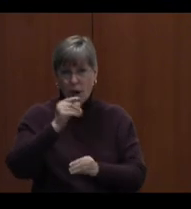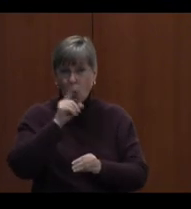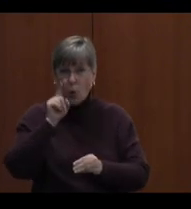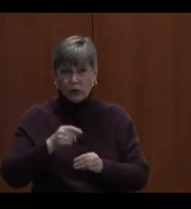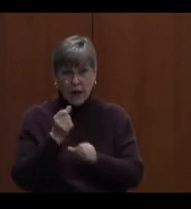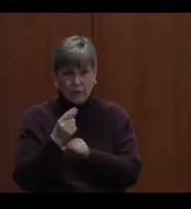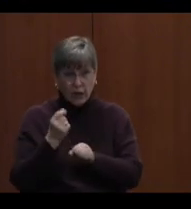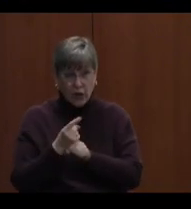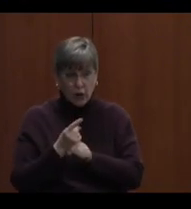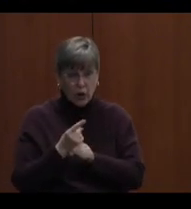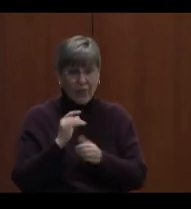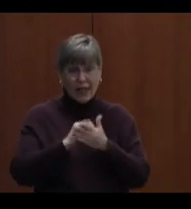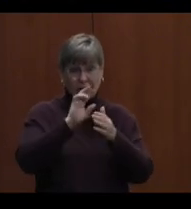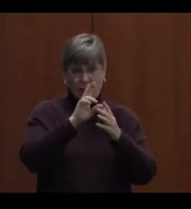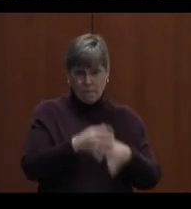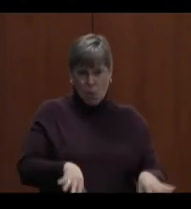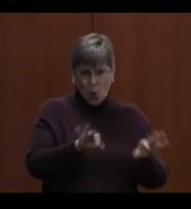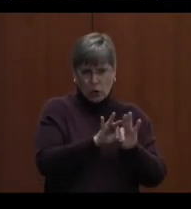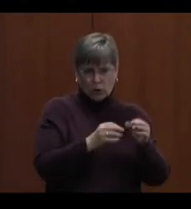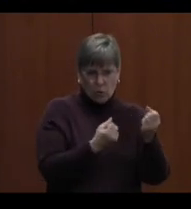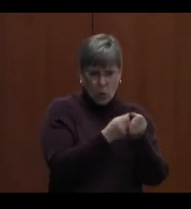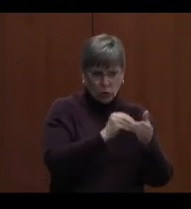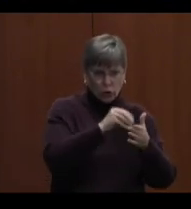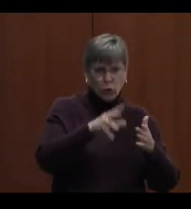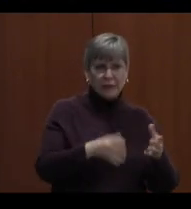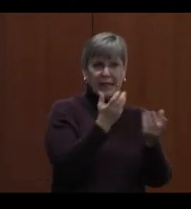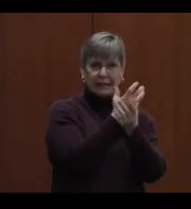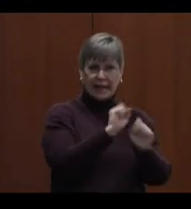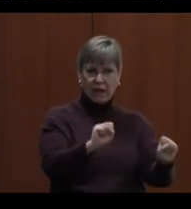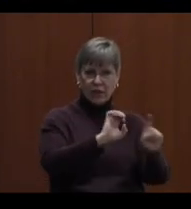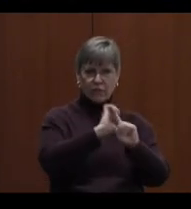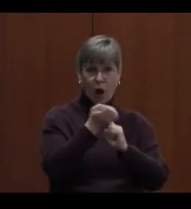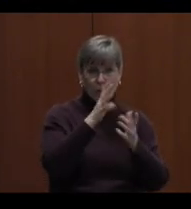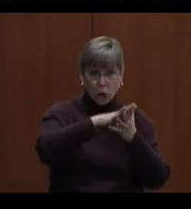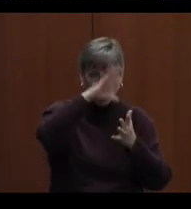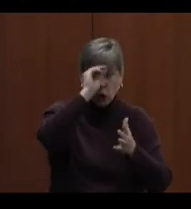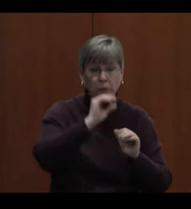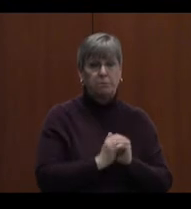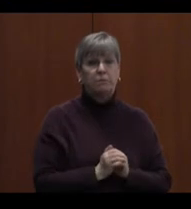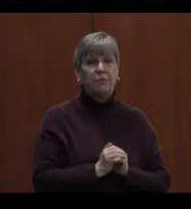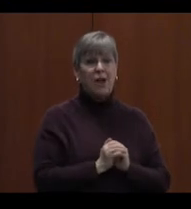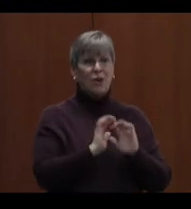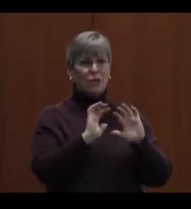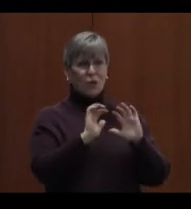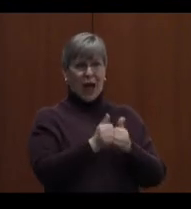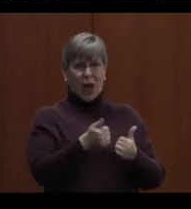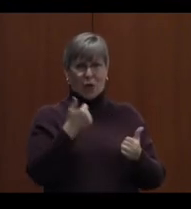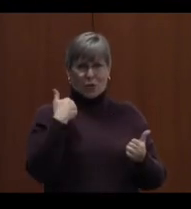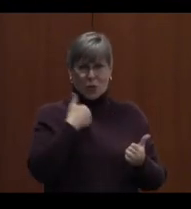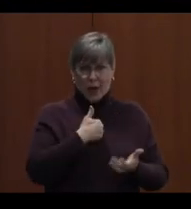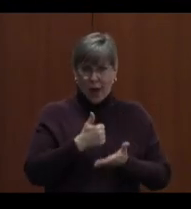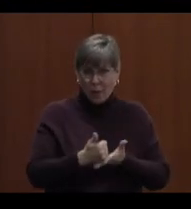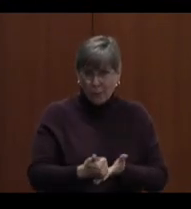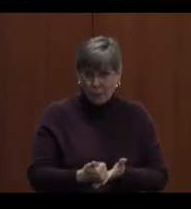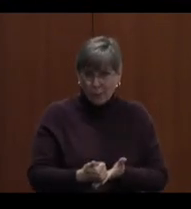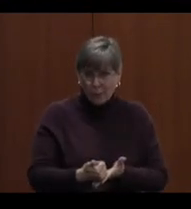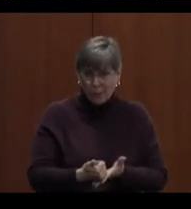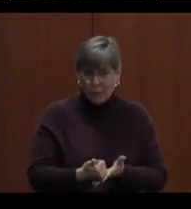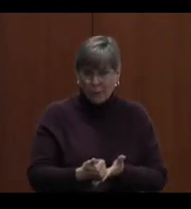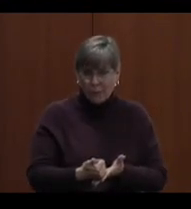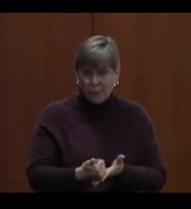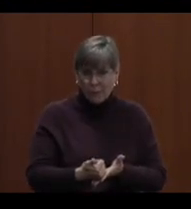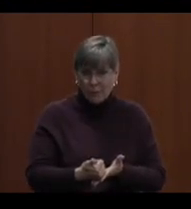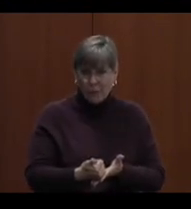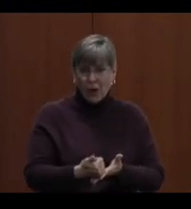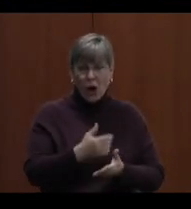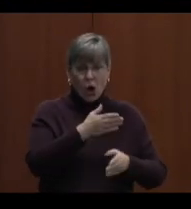critical to support students in a safe learning environment. So how do maintenance employees help? Carpenters